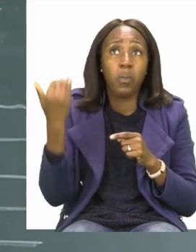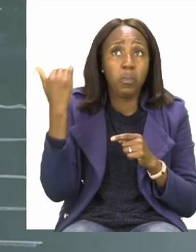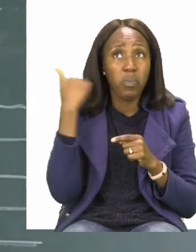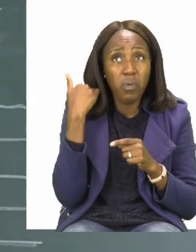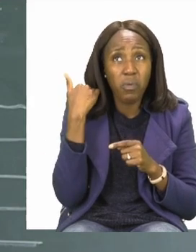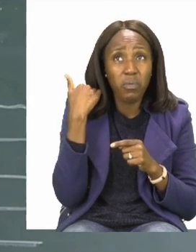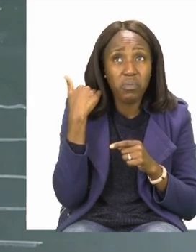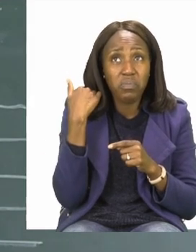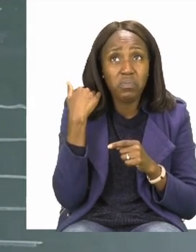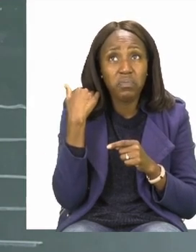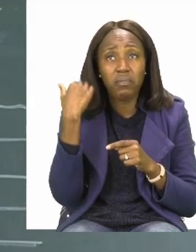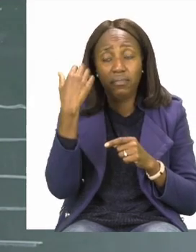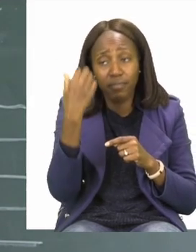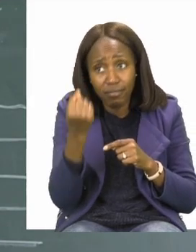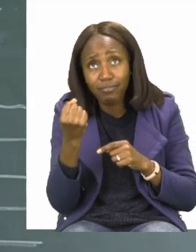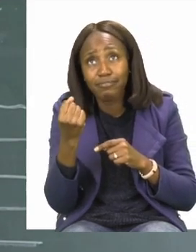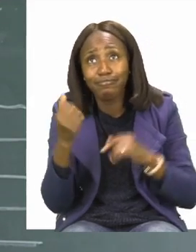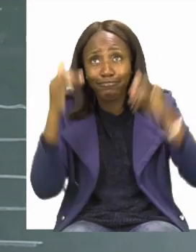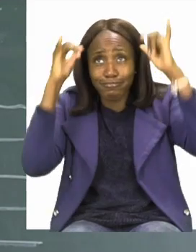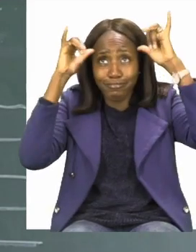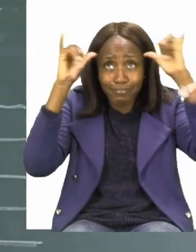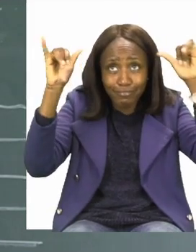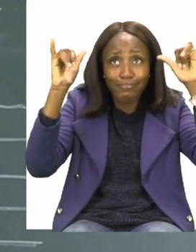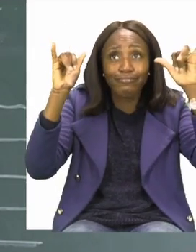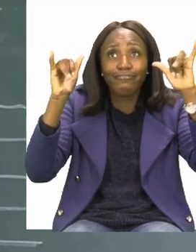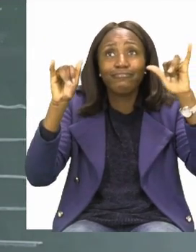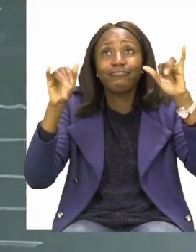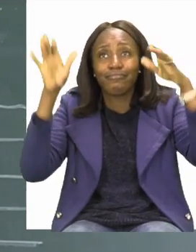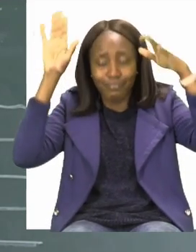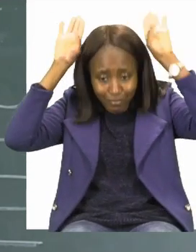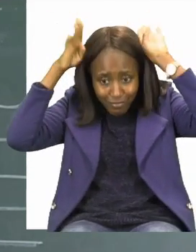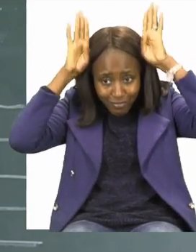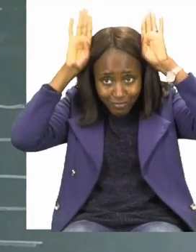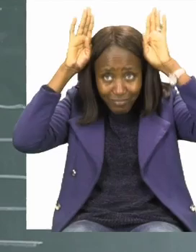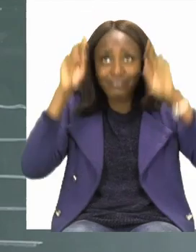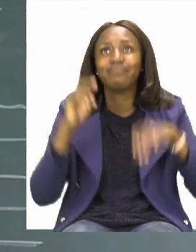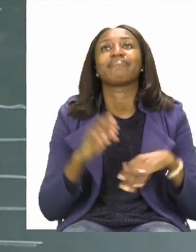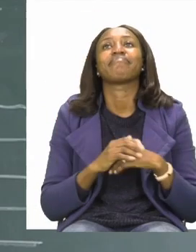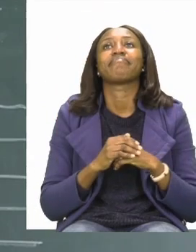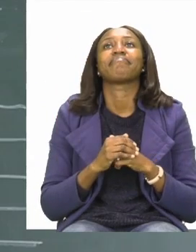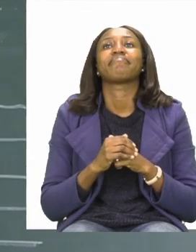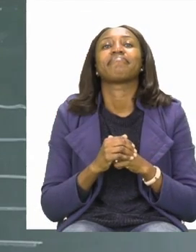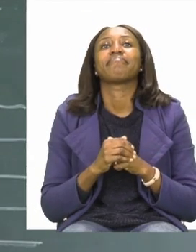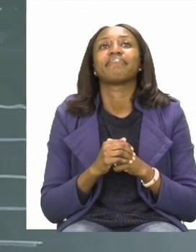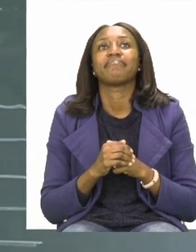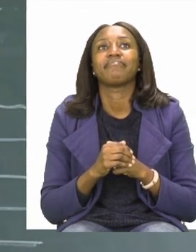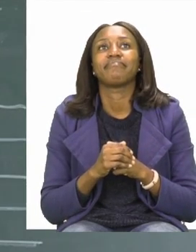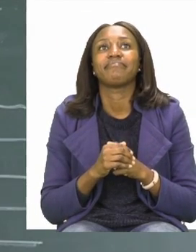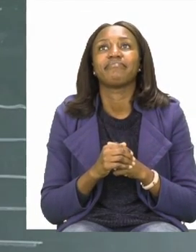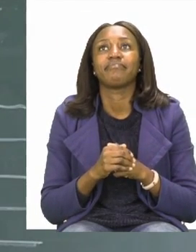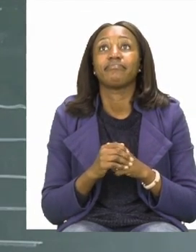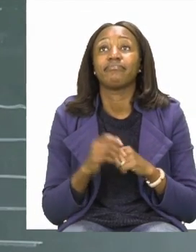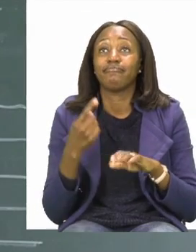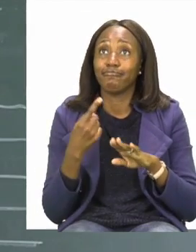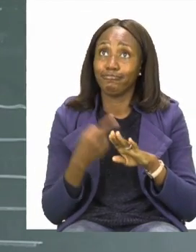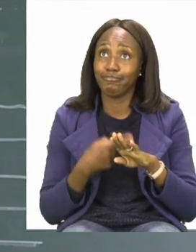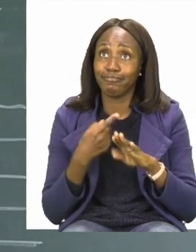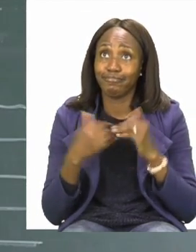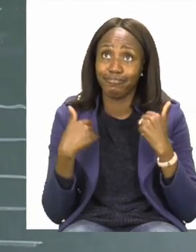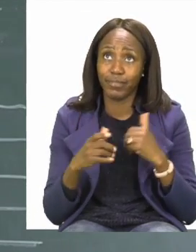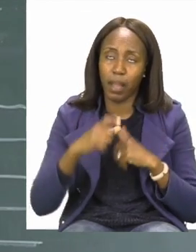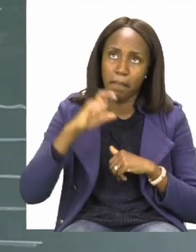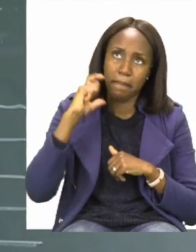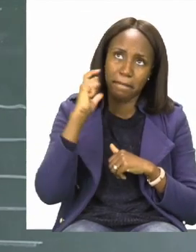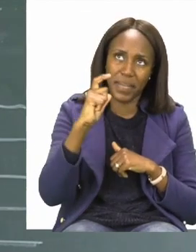and a donkey. So, we can start with a capital letter T